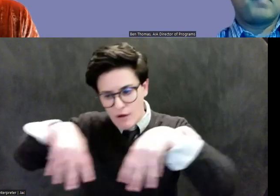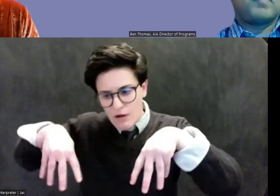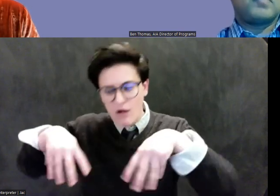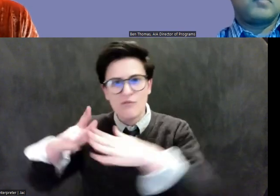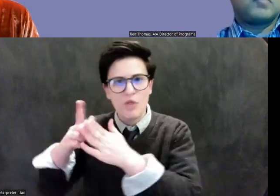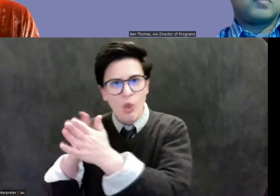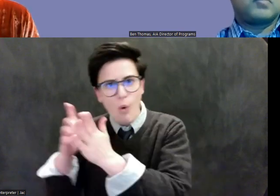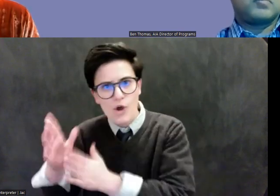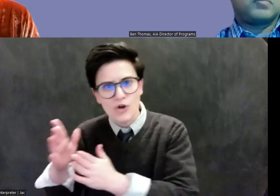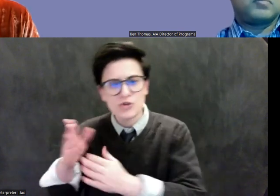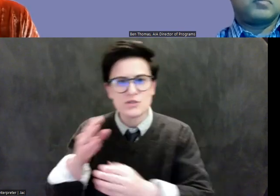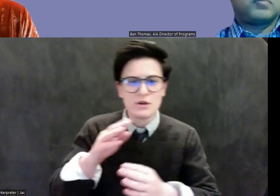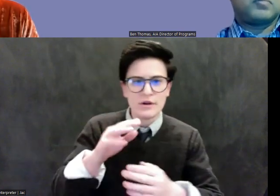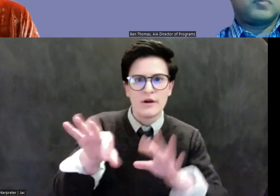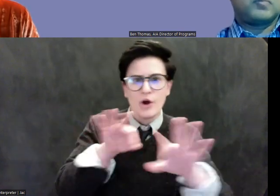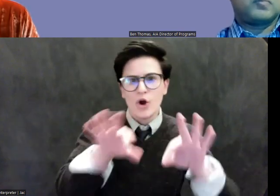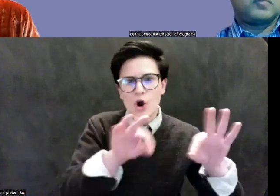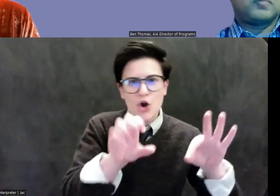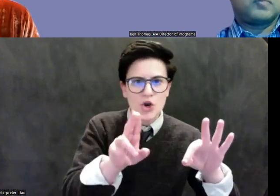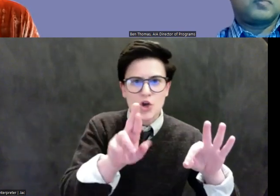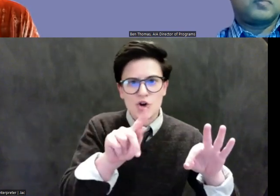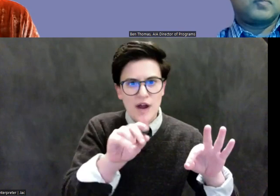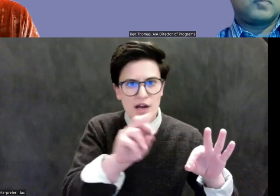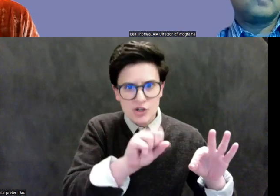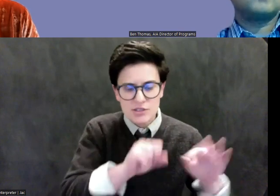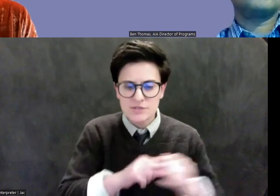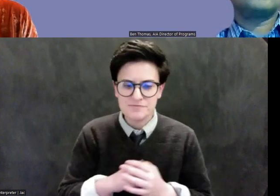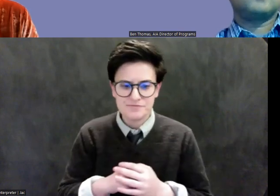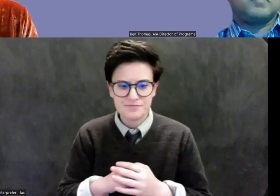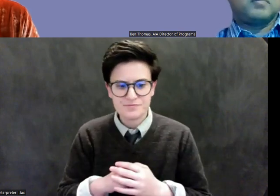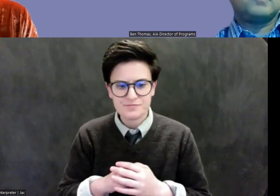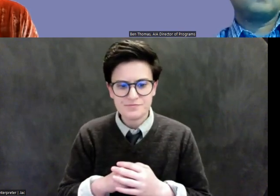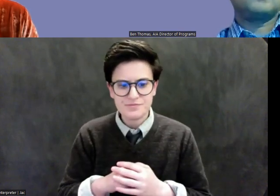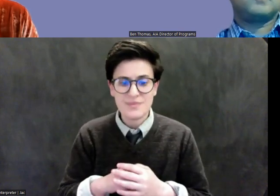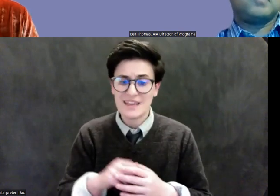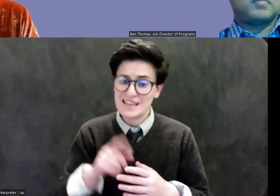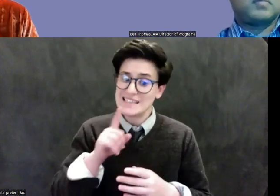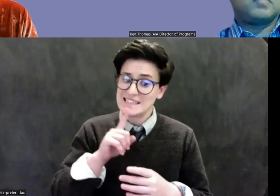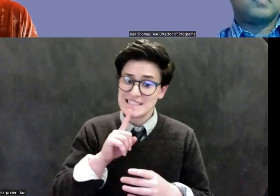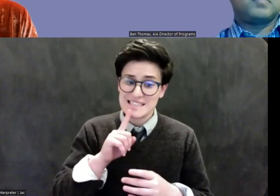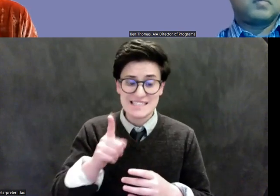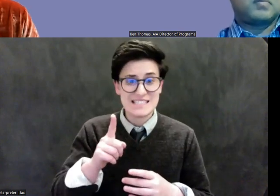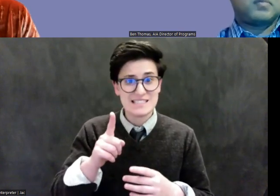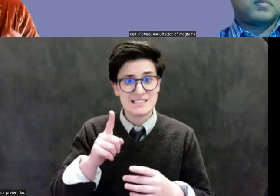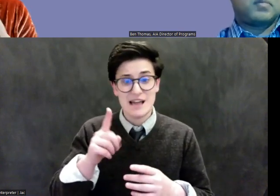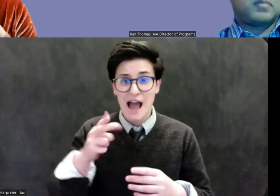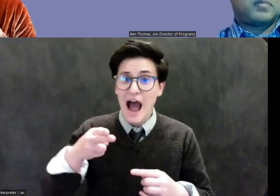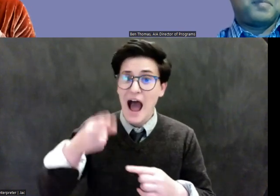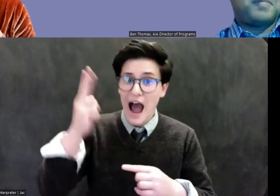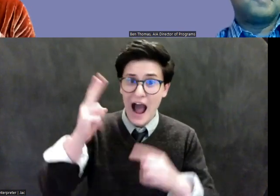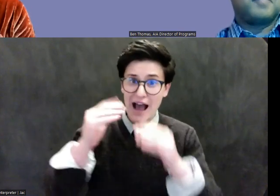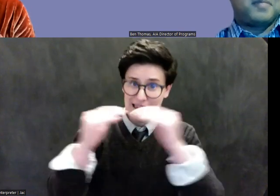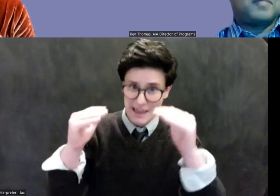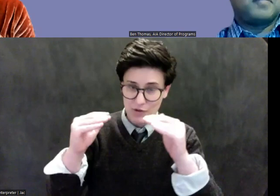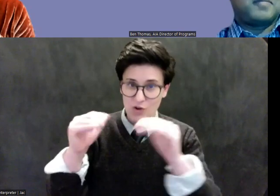If this much illegal material, we're talking near daily rates. Again, it's a high legal standard. They have to meet to get this. They just can't go in there